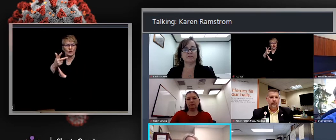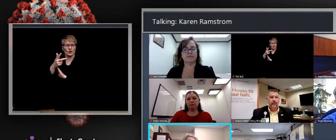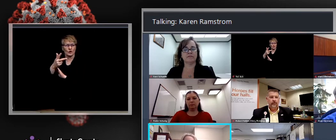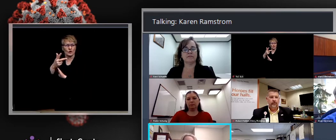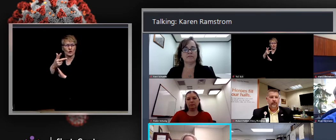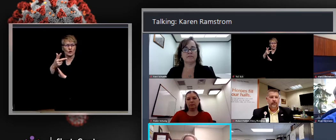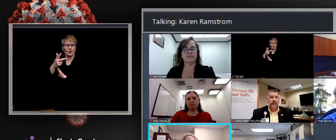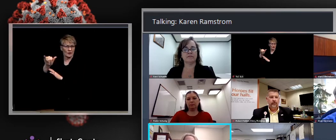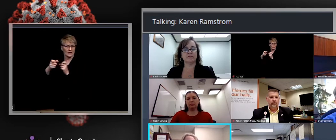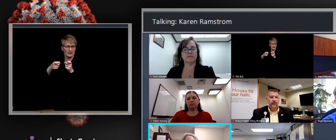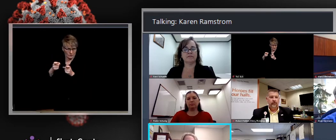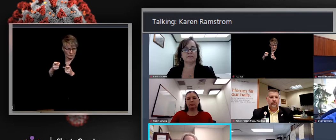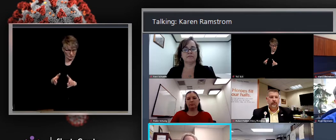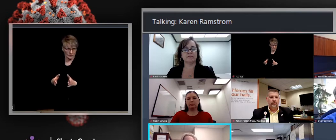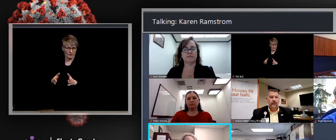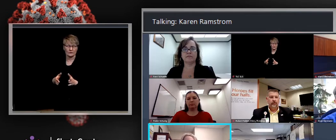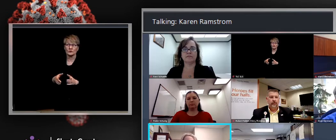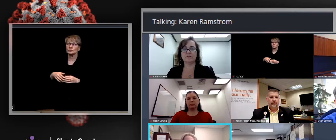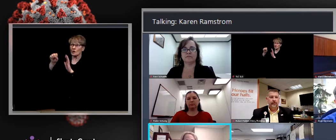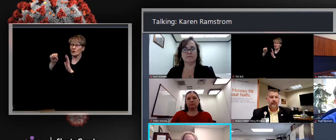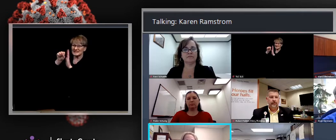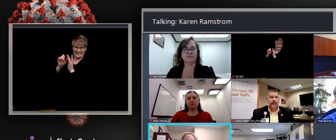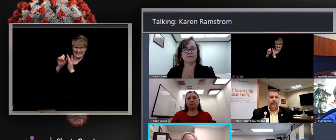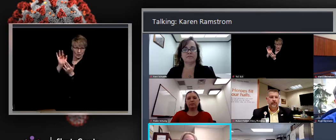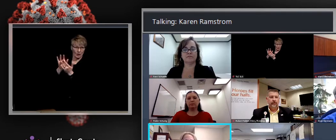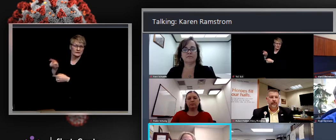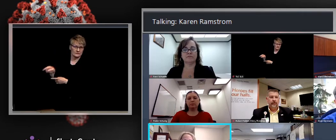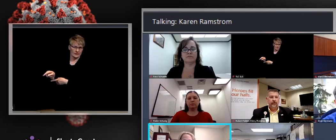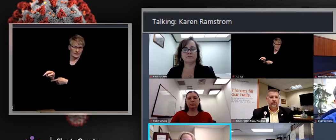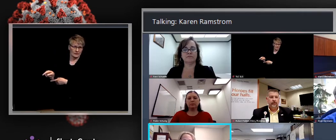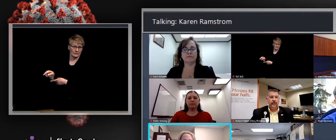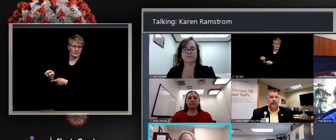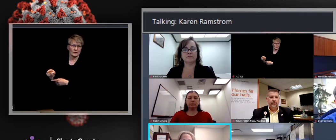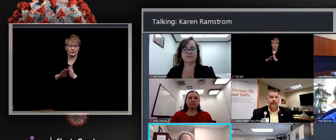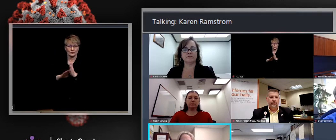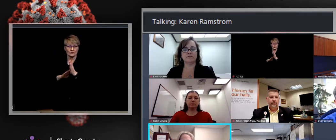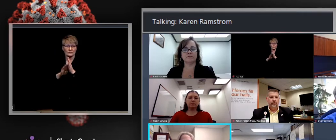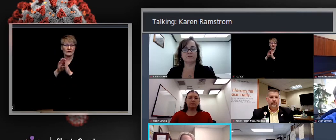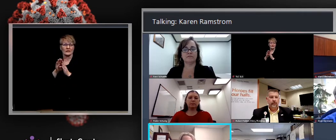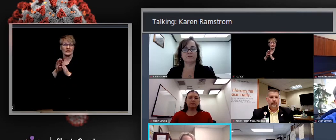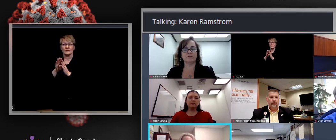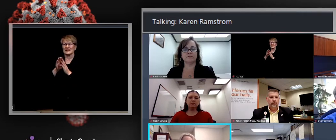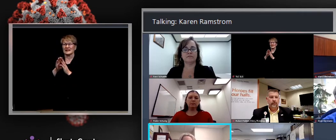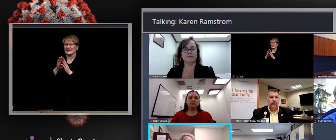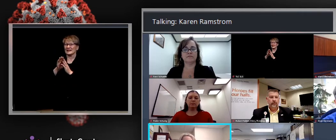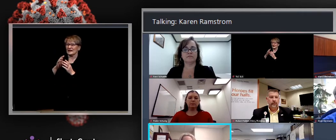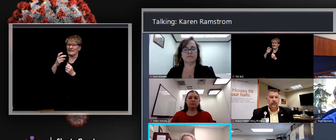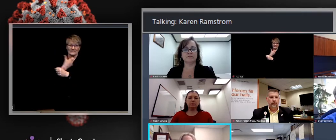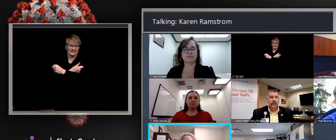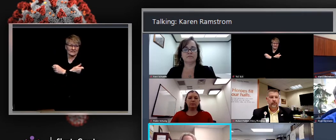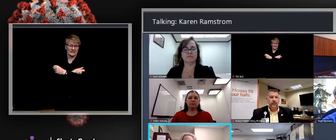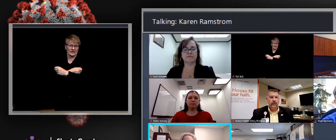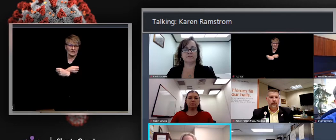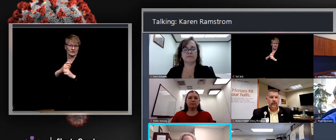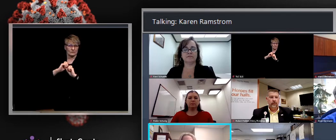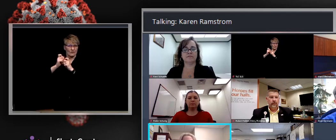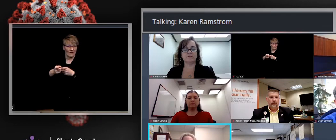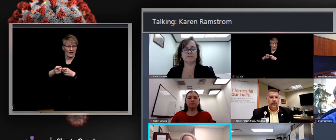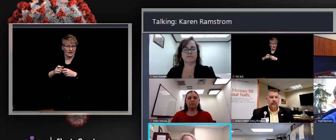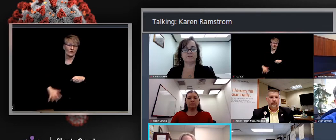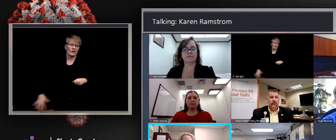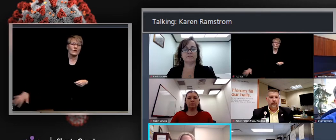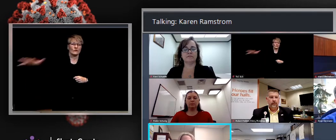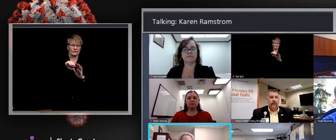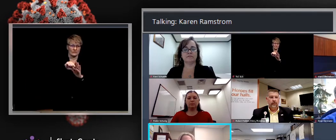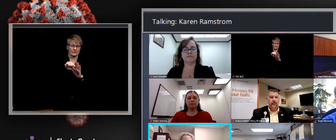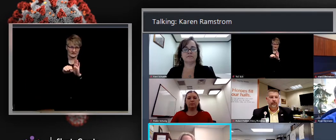develop a network of vaccine providers statewide. And so we have entered into an agreement with them at the county. And we know many of our